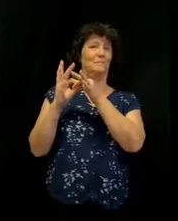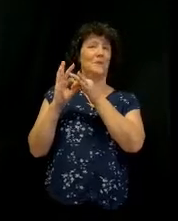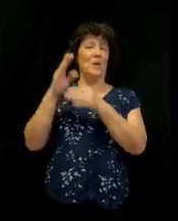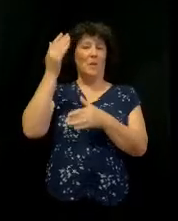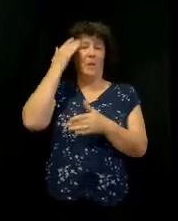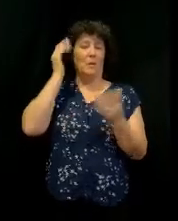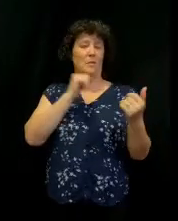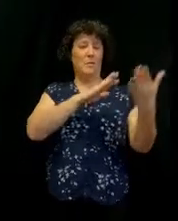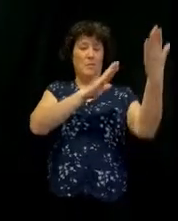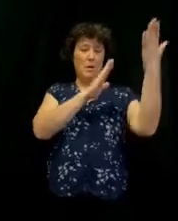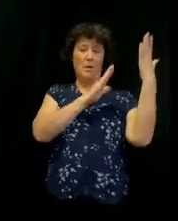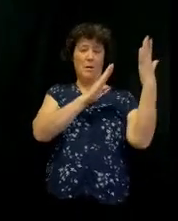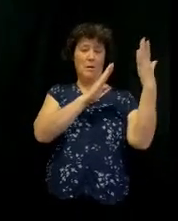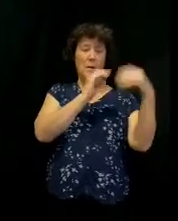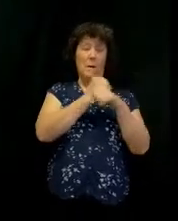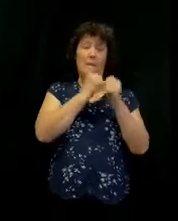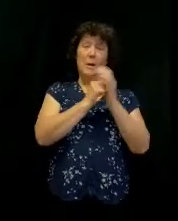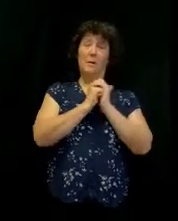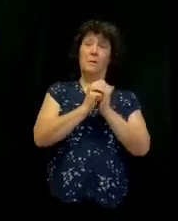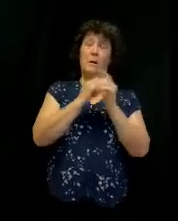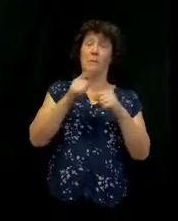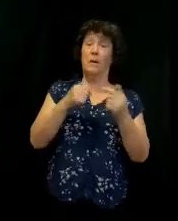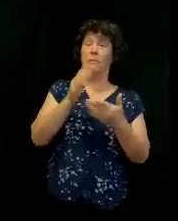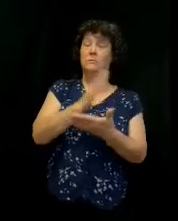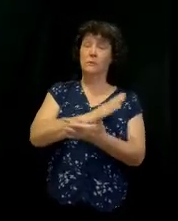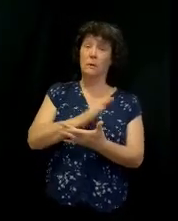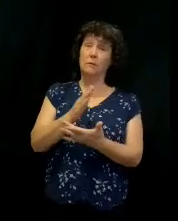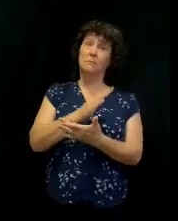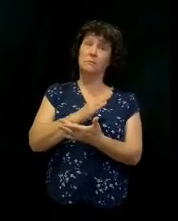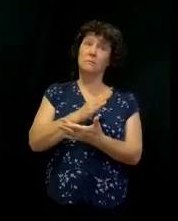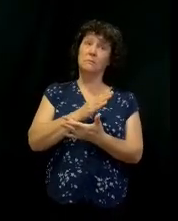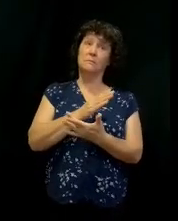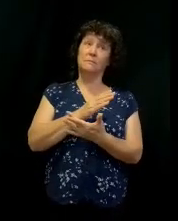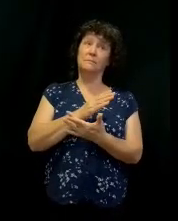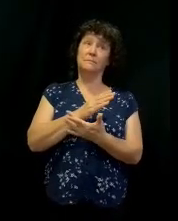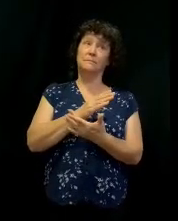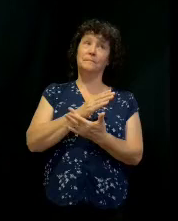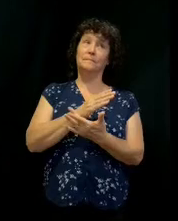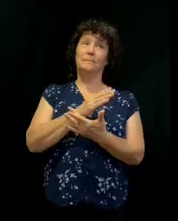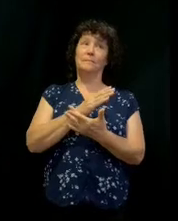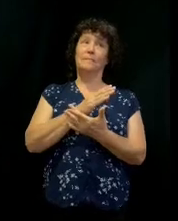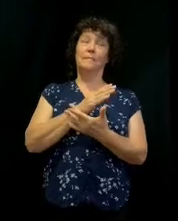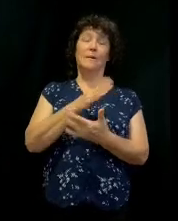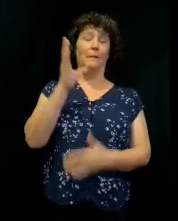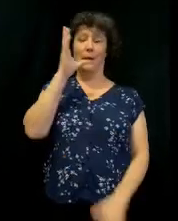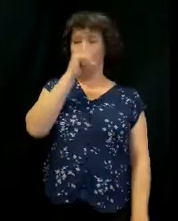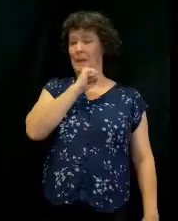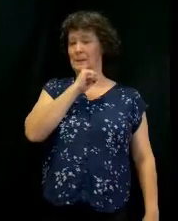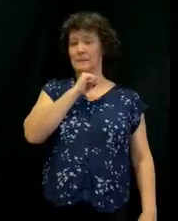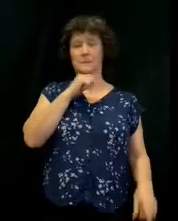So when we start making the worship about a song, right? We've missed it.